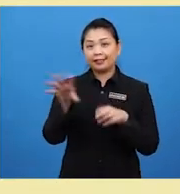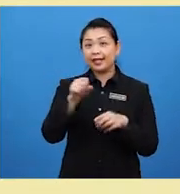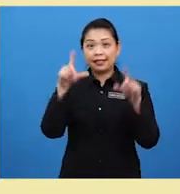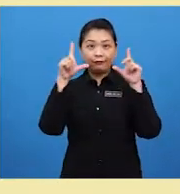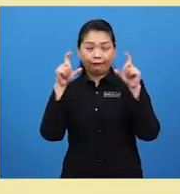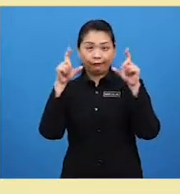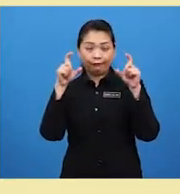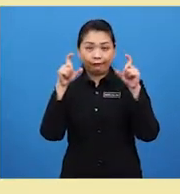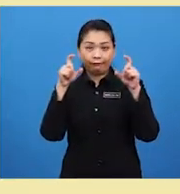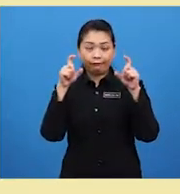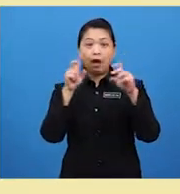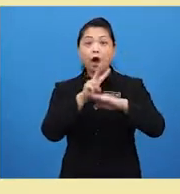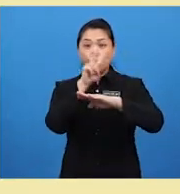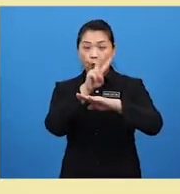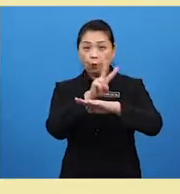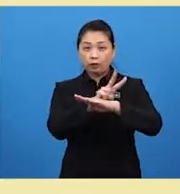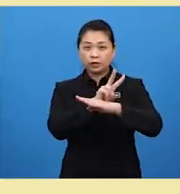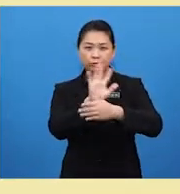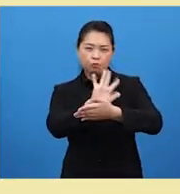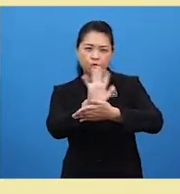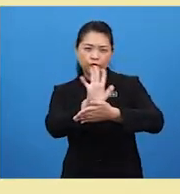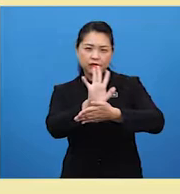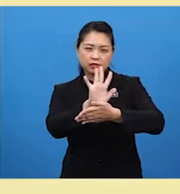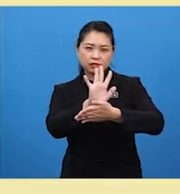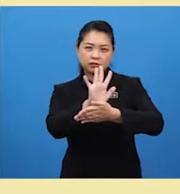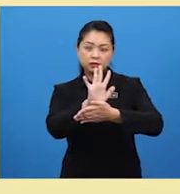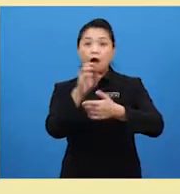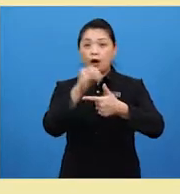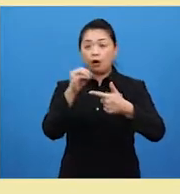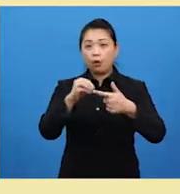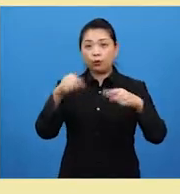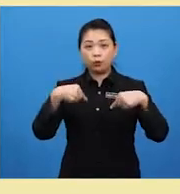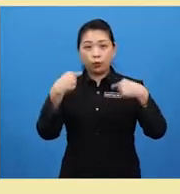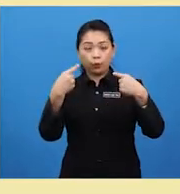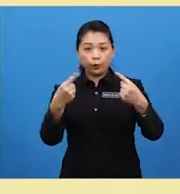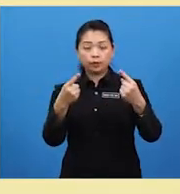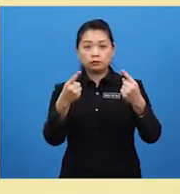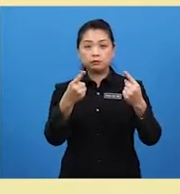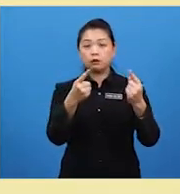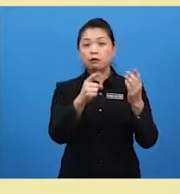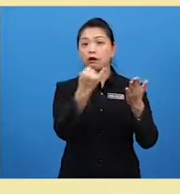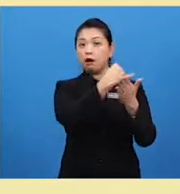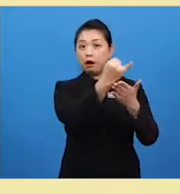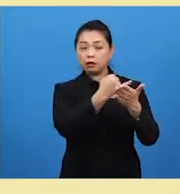watching movies at cinema, or going to an art gallery or museum.